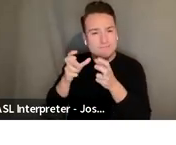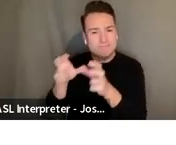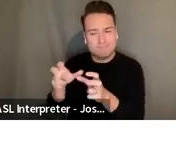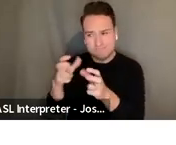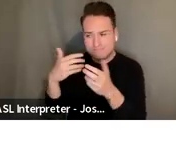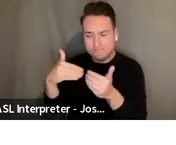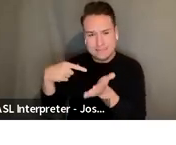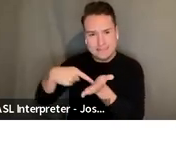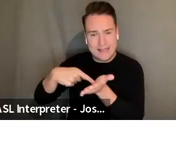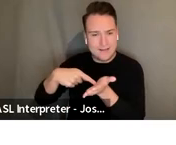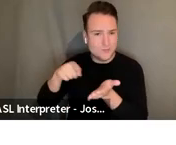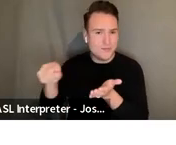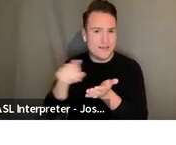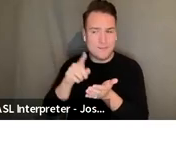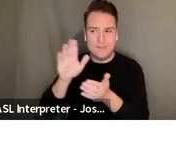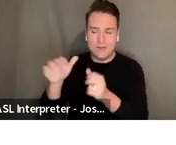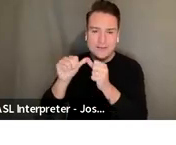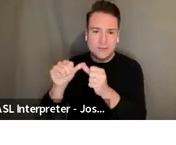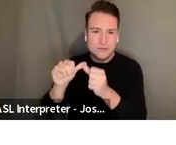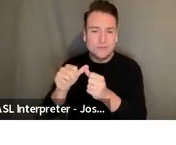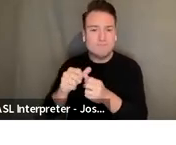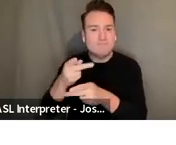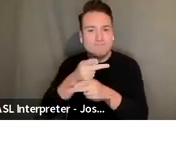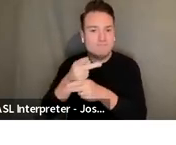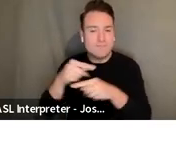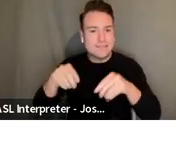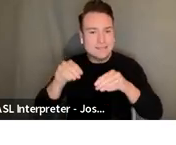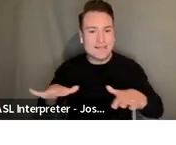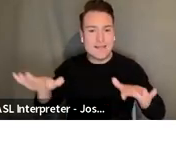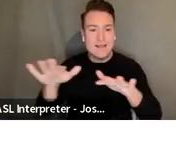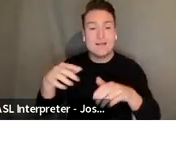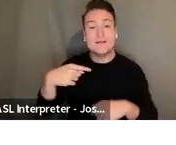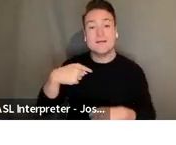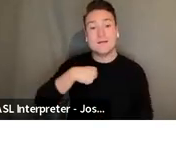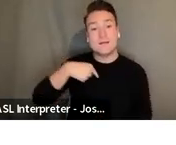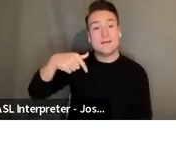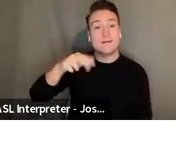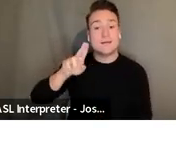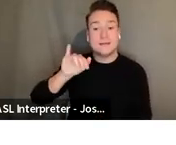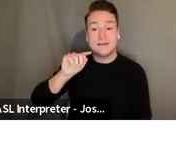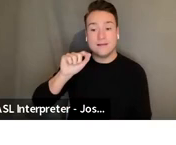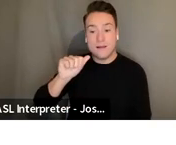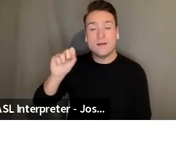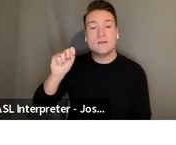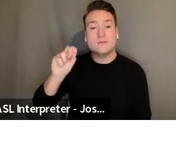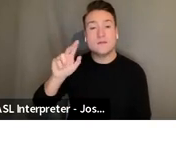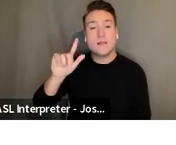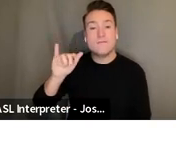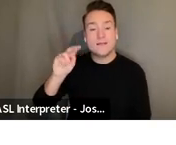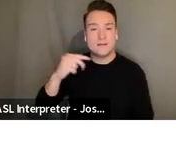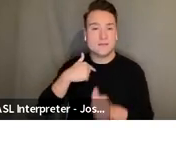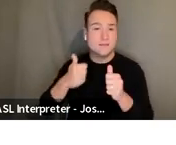this land. My name is Keita Sullivan. I am the senior director, senior program director for theater at NIFA.